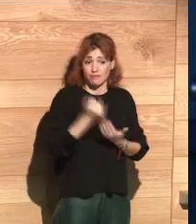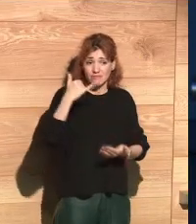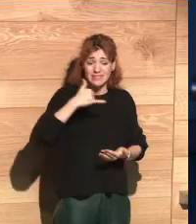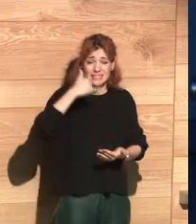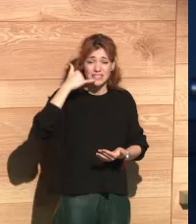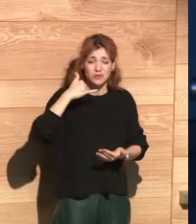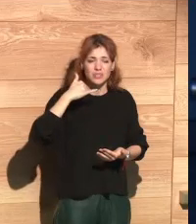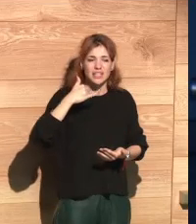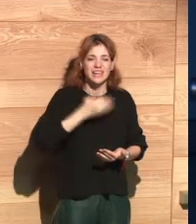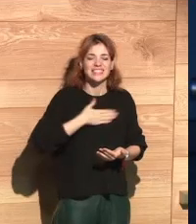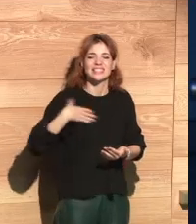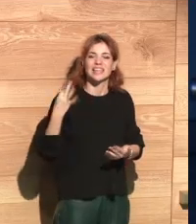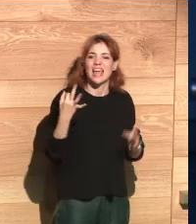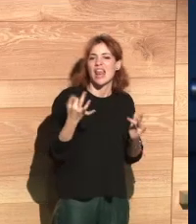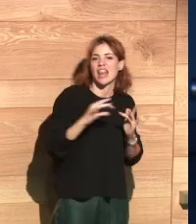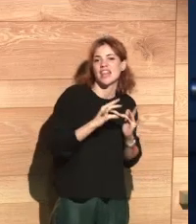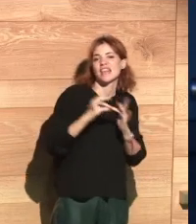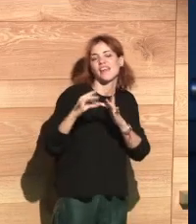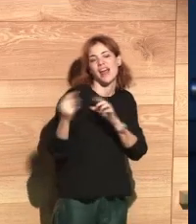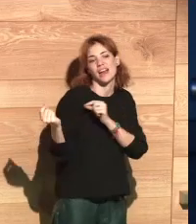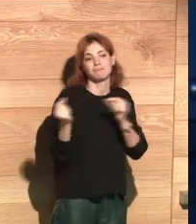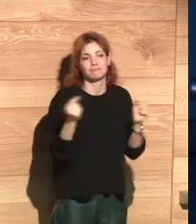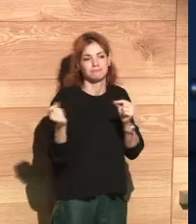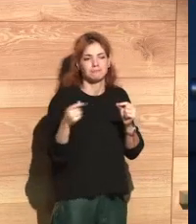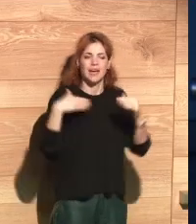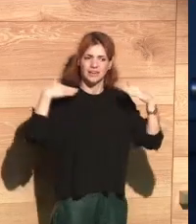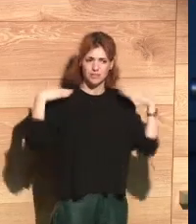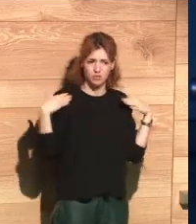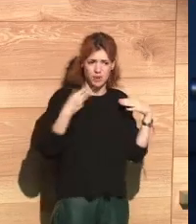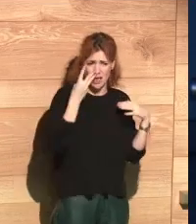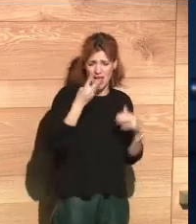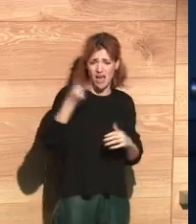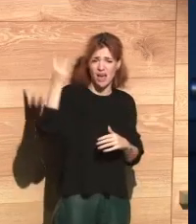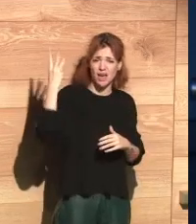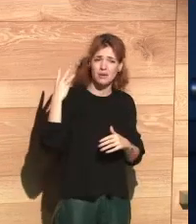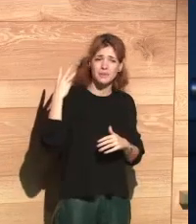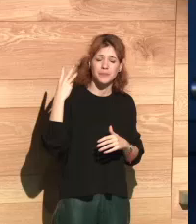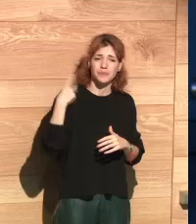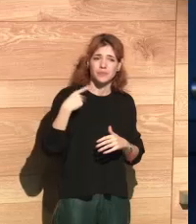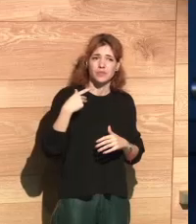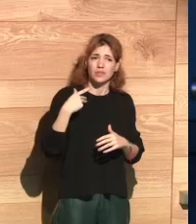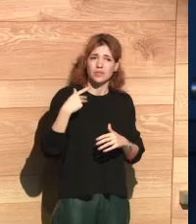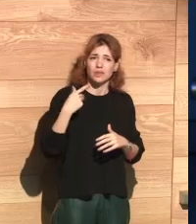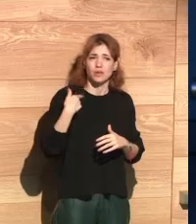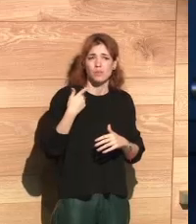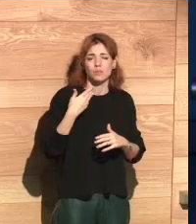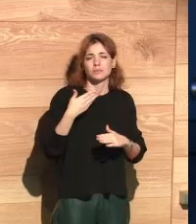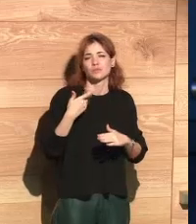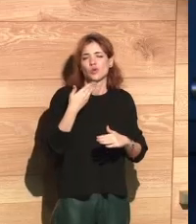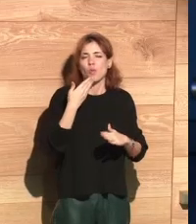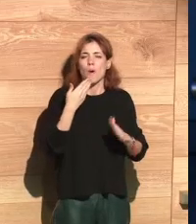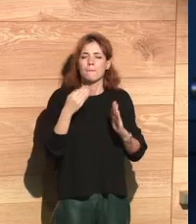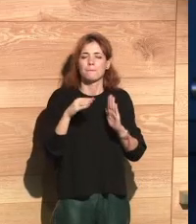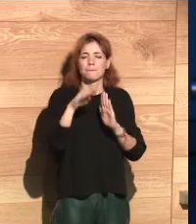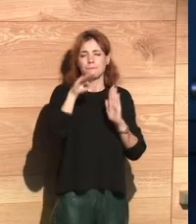to be a leader in this debate and to be so in a responsible manner. This is why three years ago we